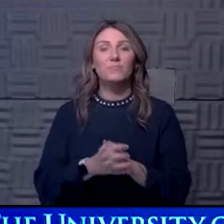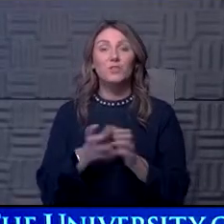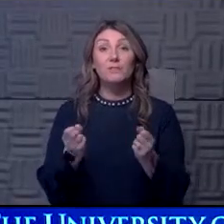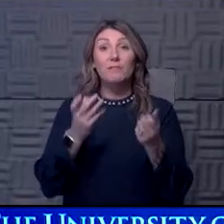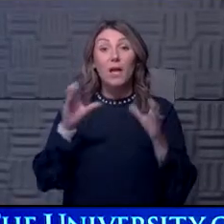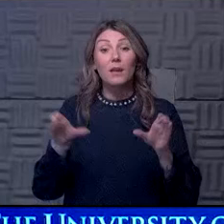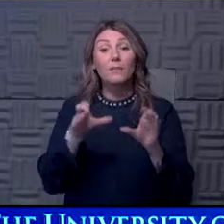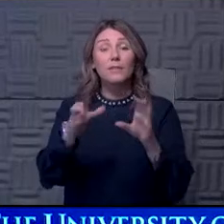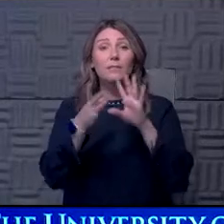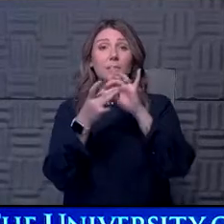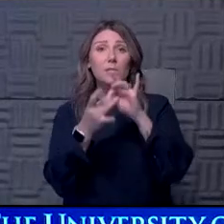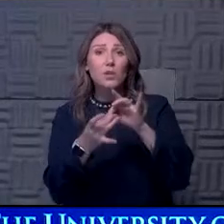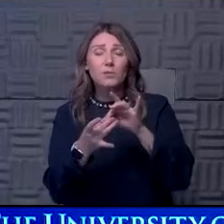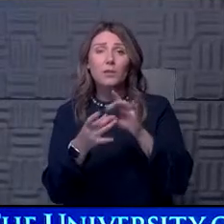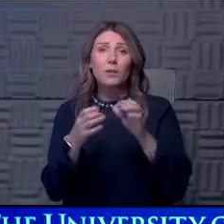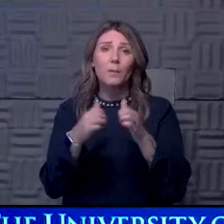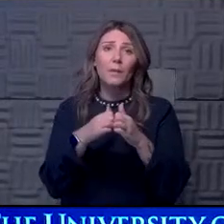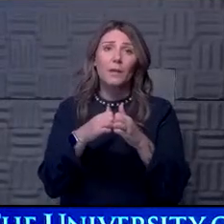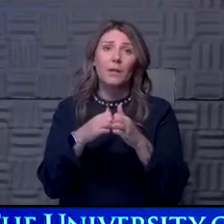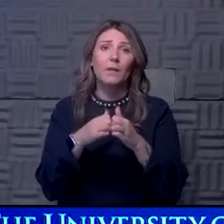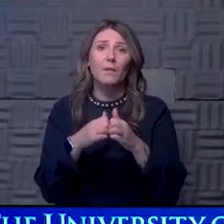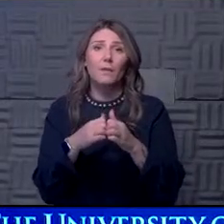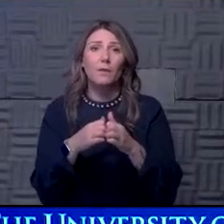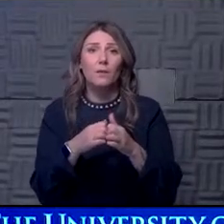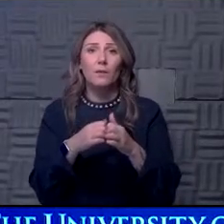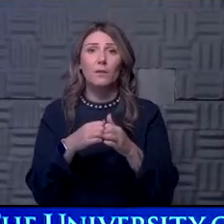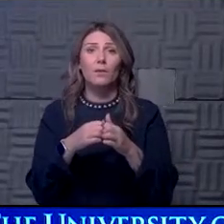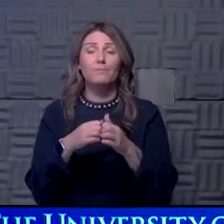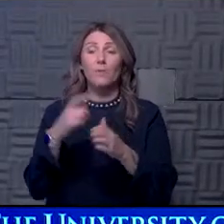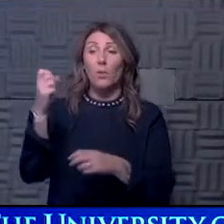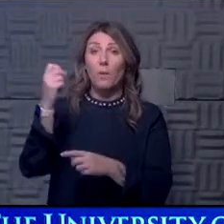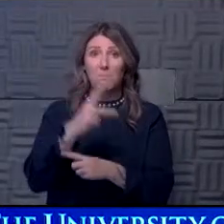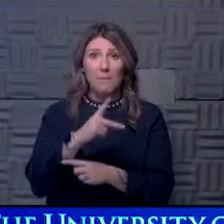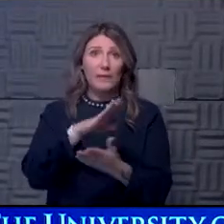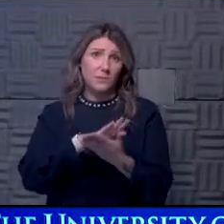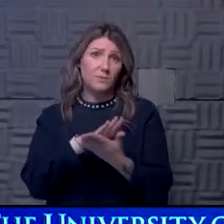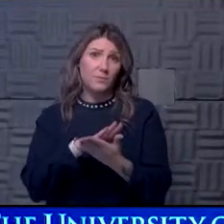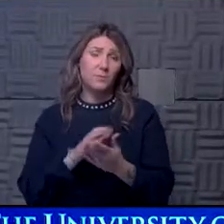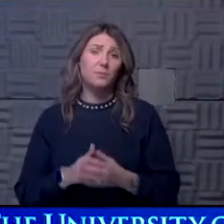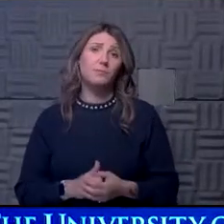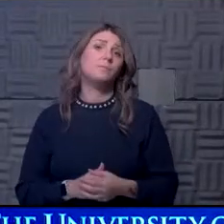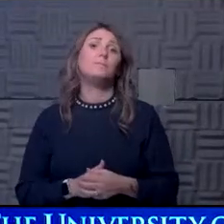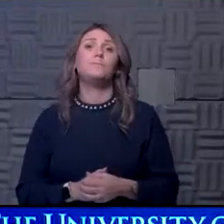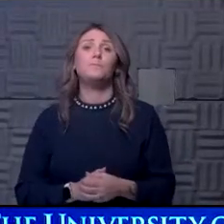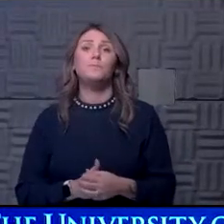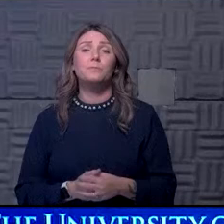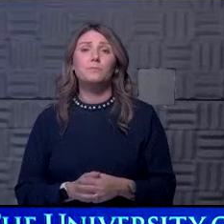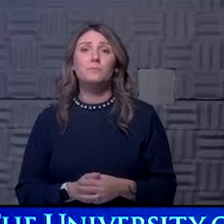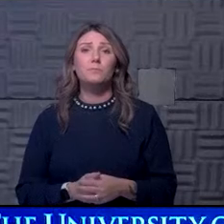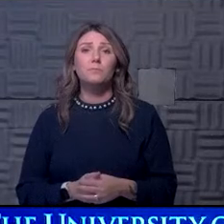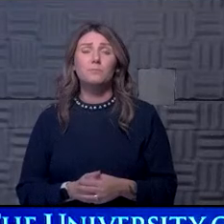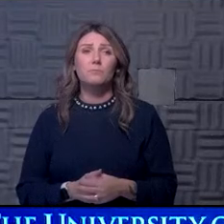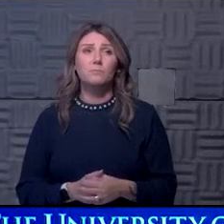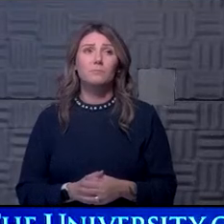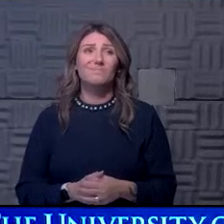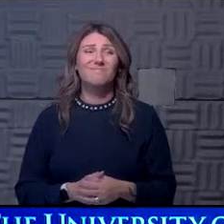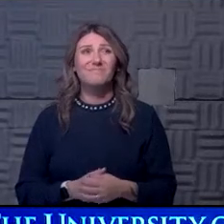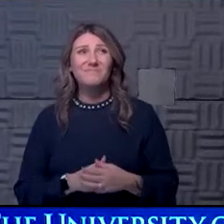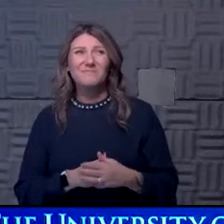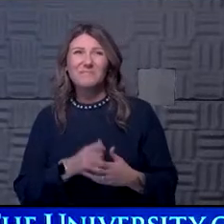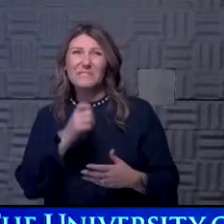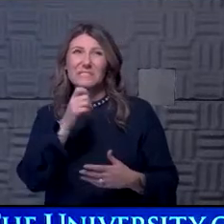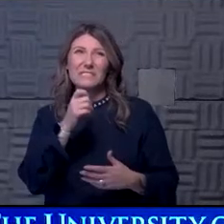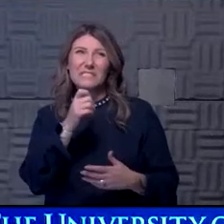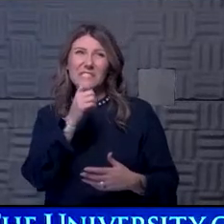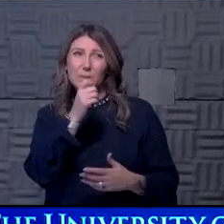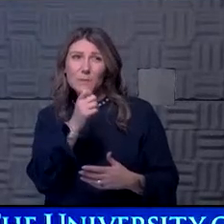activities associated with the return to school. Um, and I don't think, uh, that